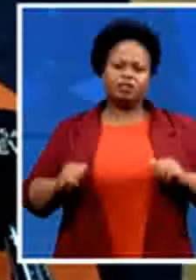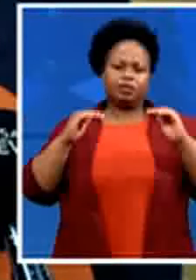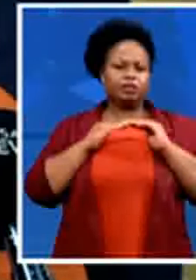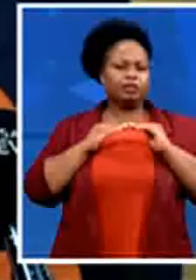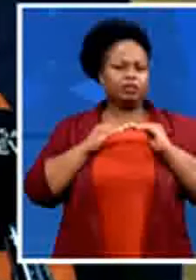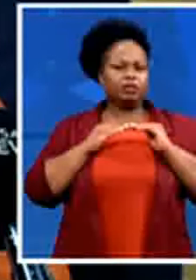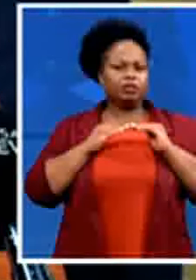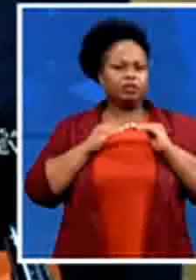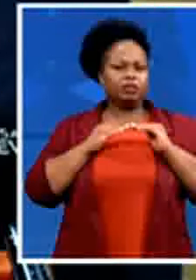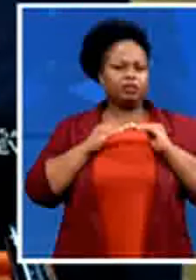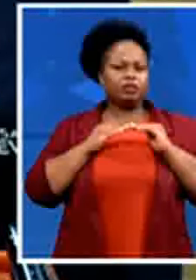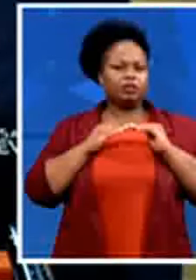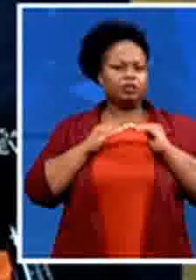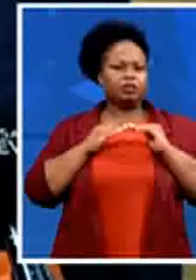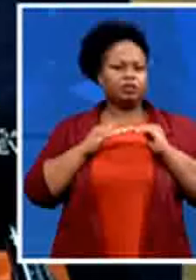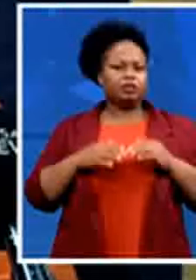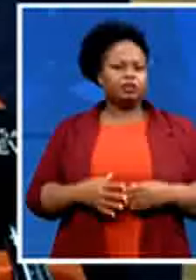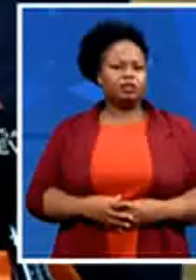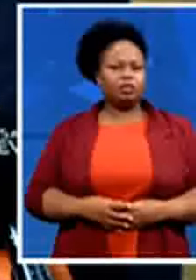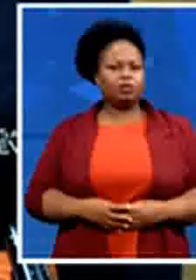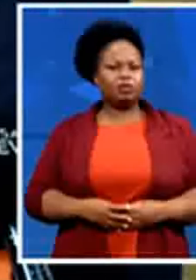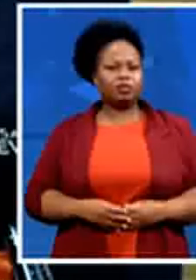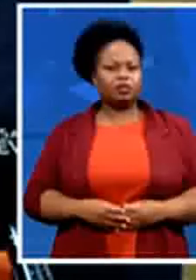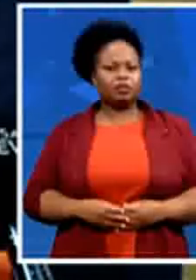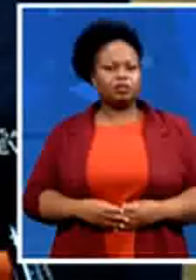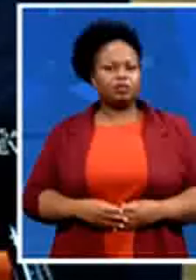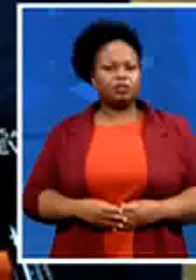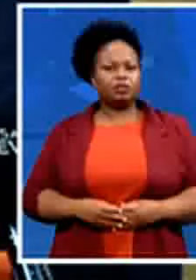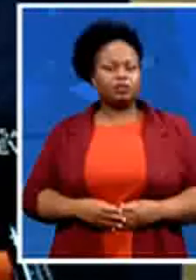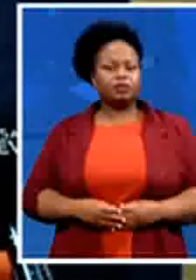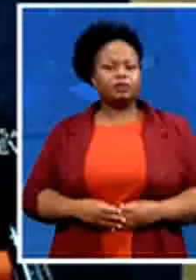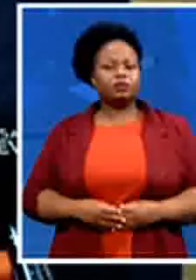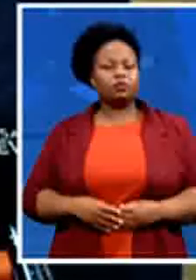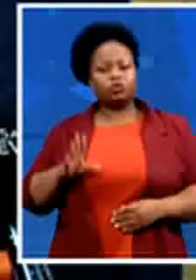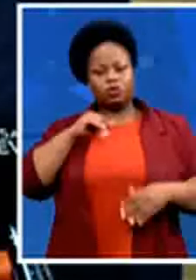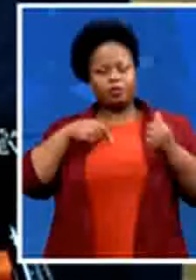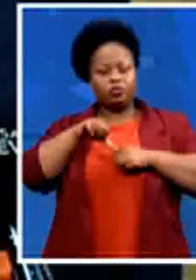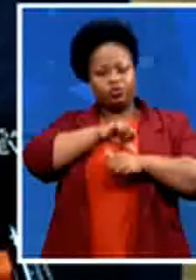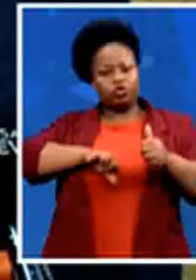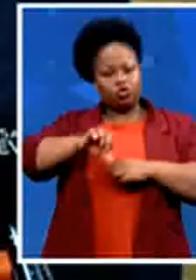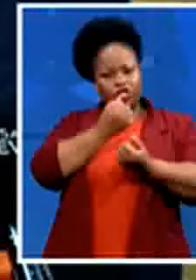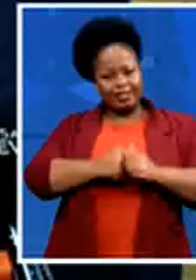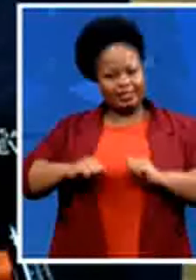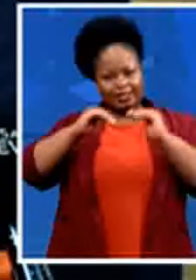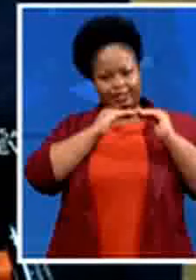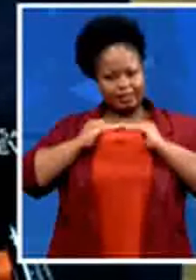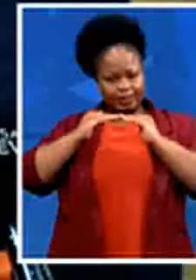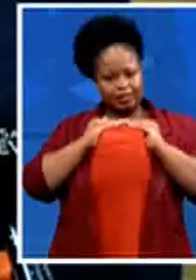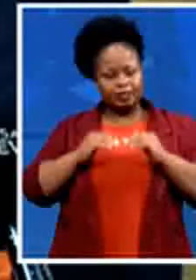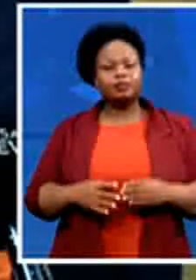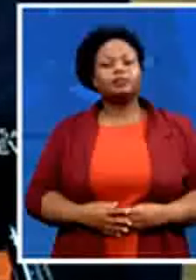now when we talk about social justice it's a good policy